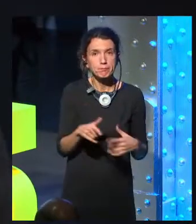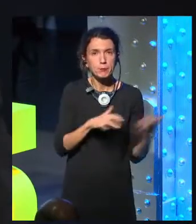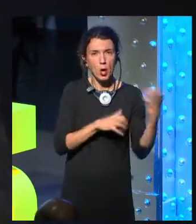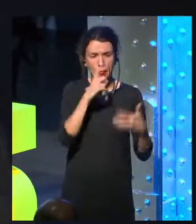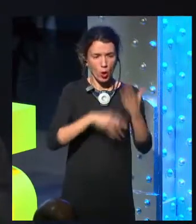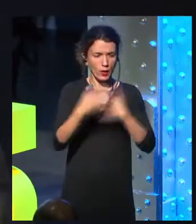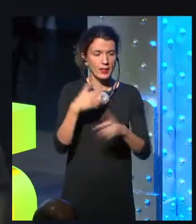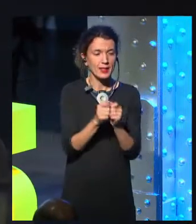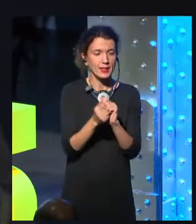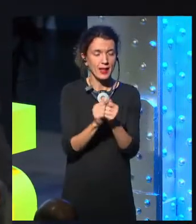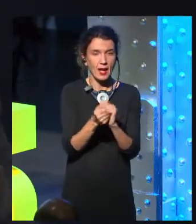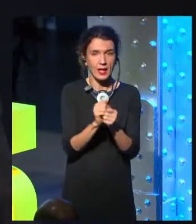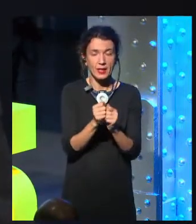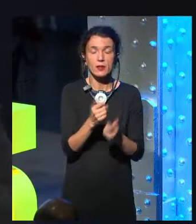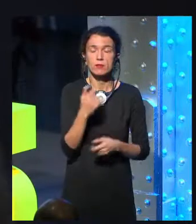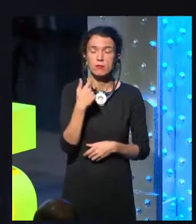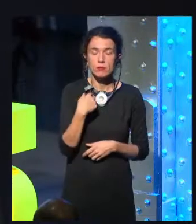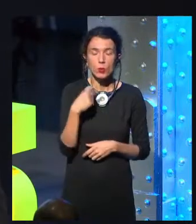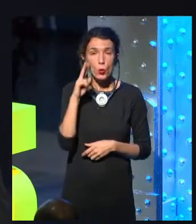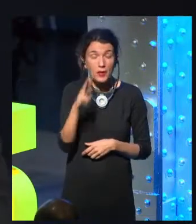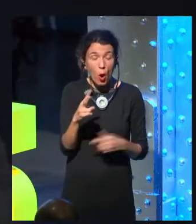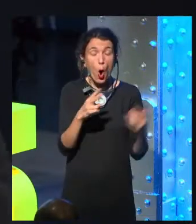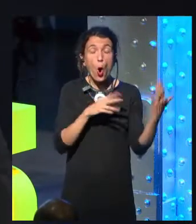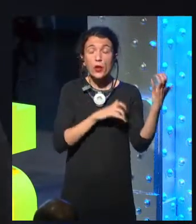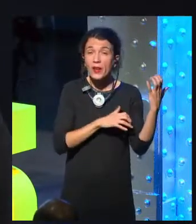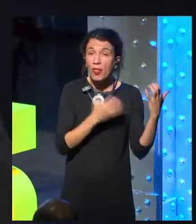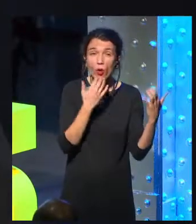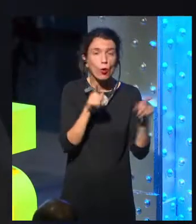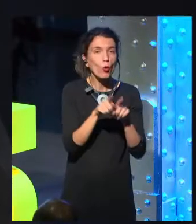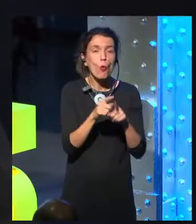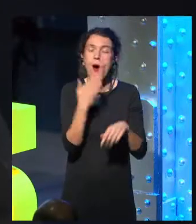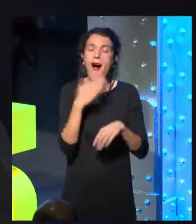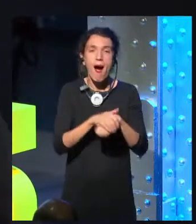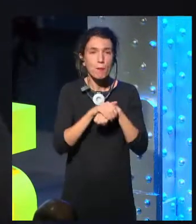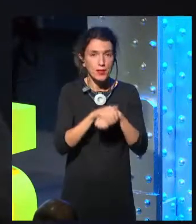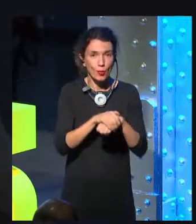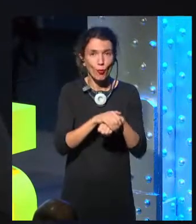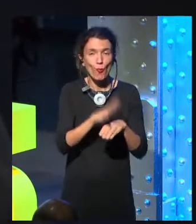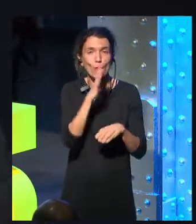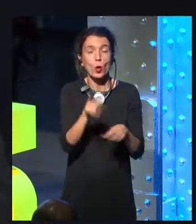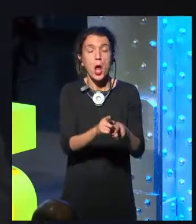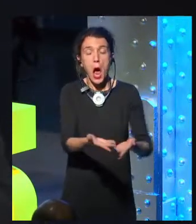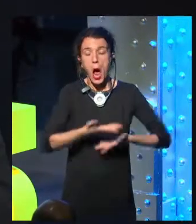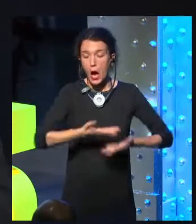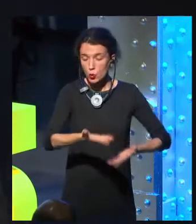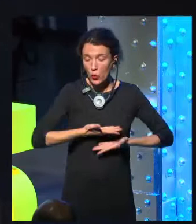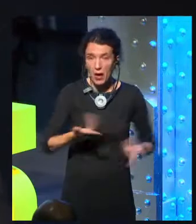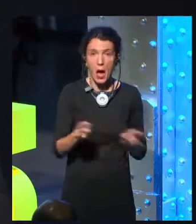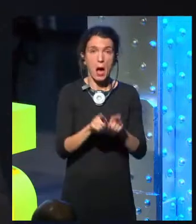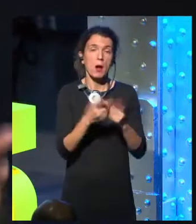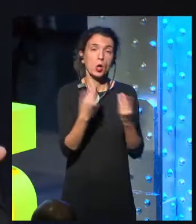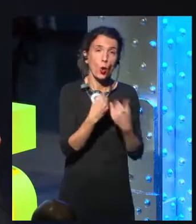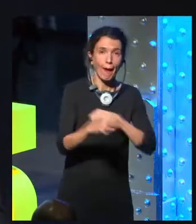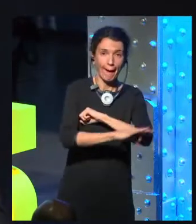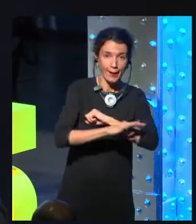computer was my friend because it helped me to write. It helped me to have better penmanship. I